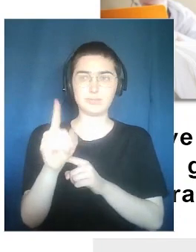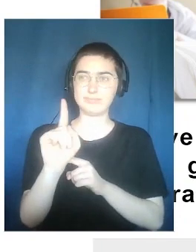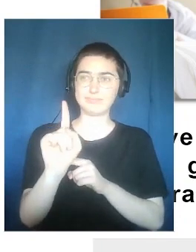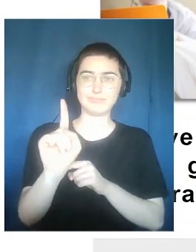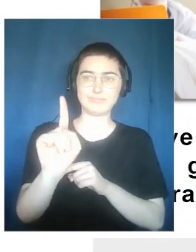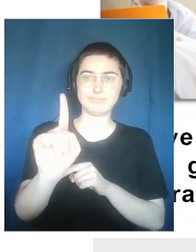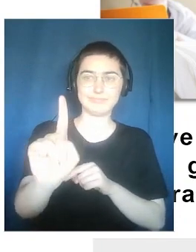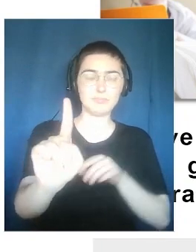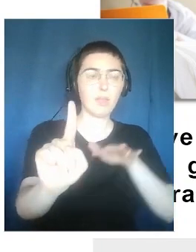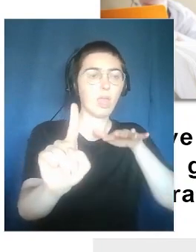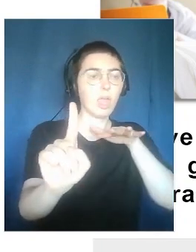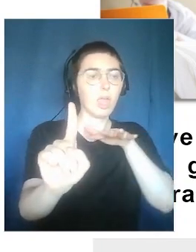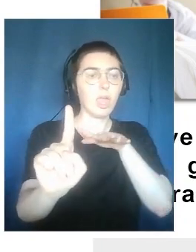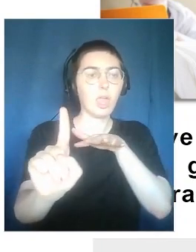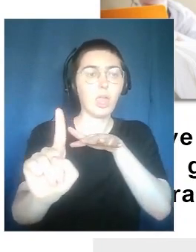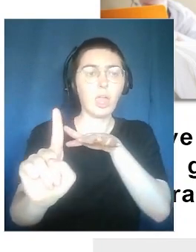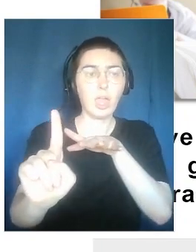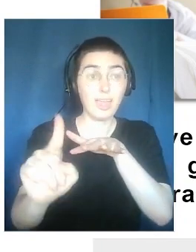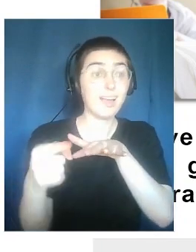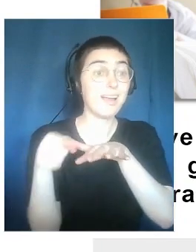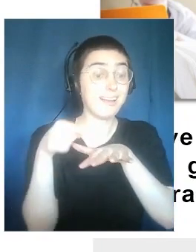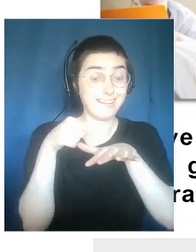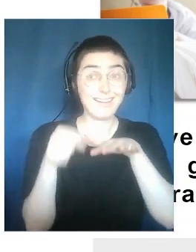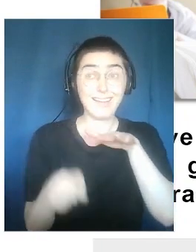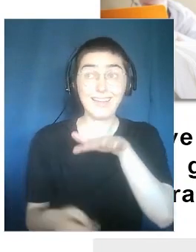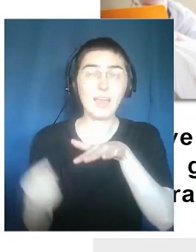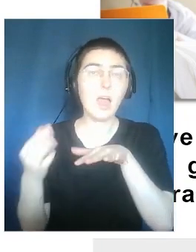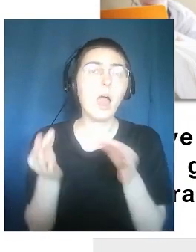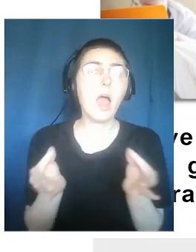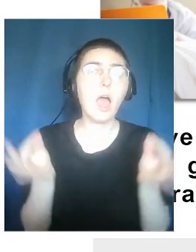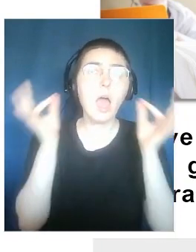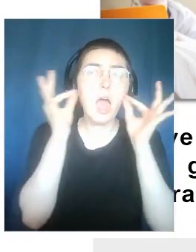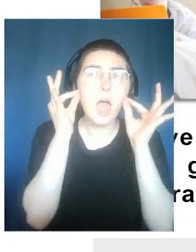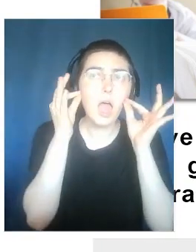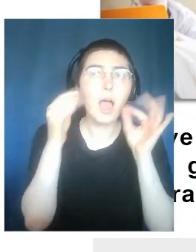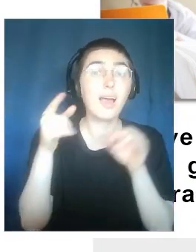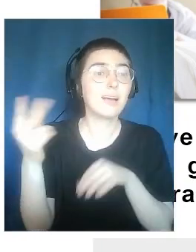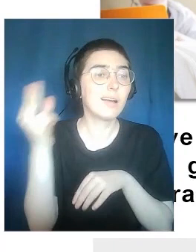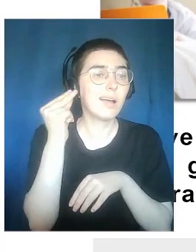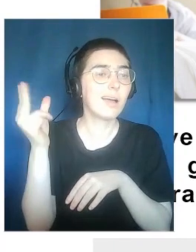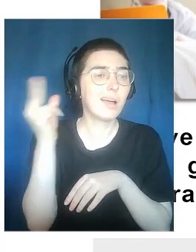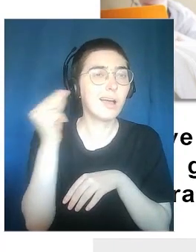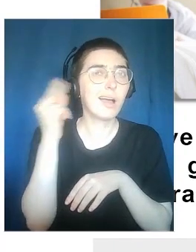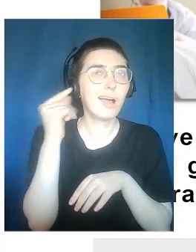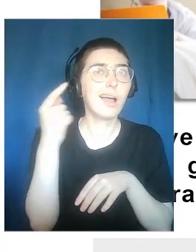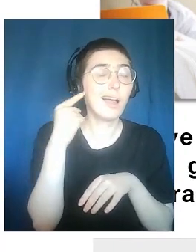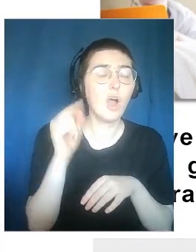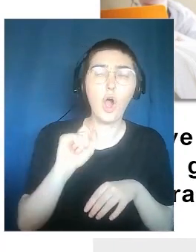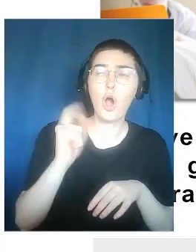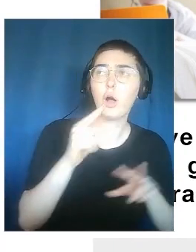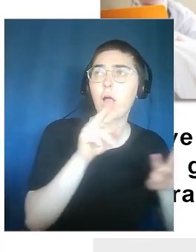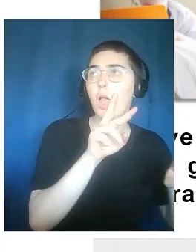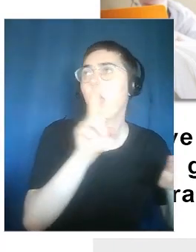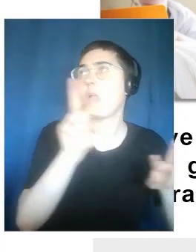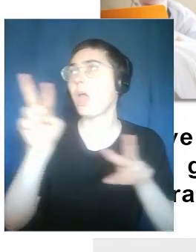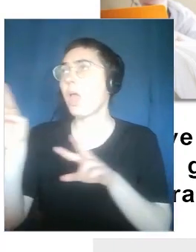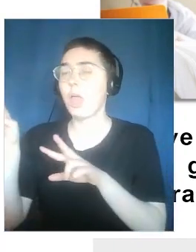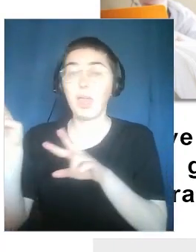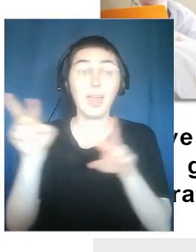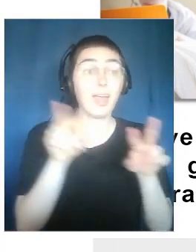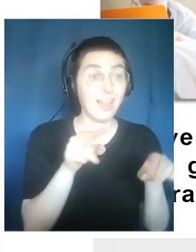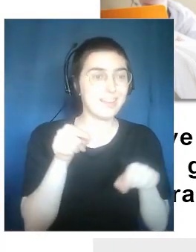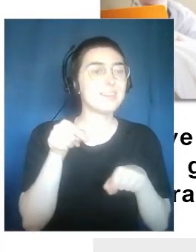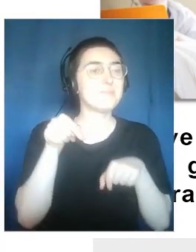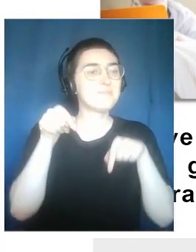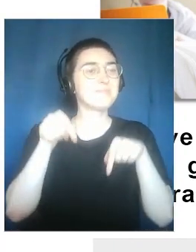had them moving together. So live streaming, gaming, radio guide. These tools